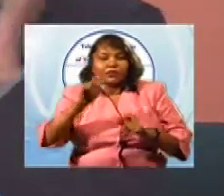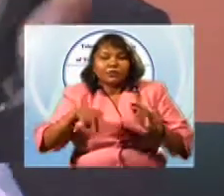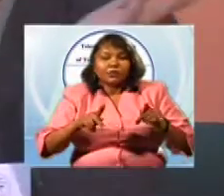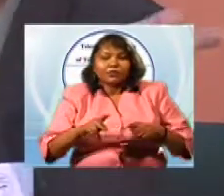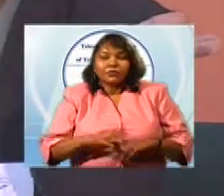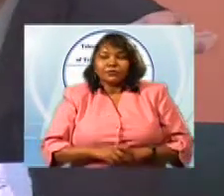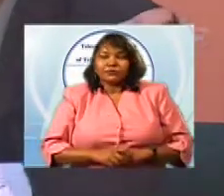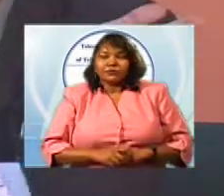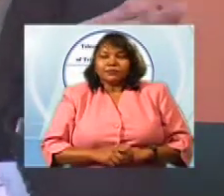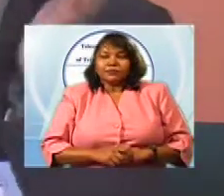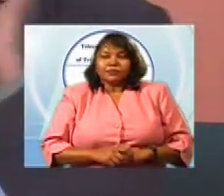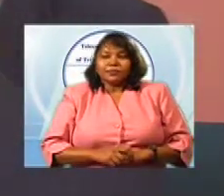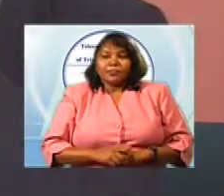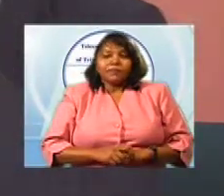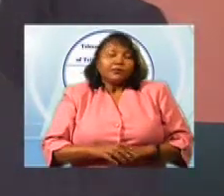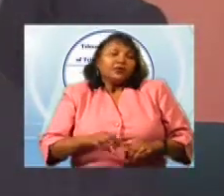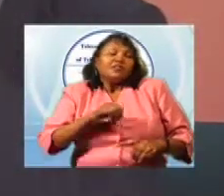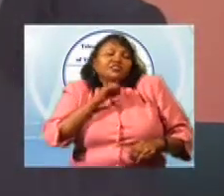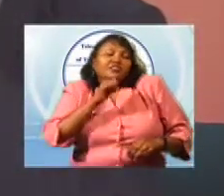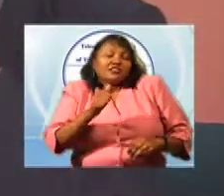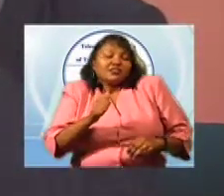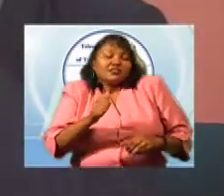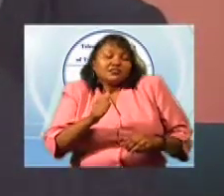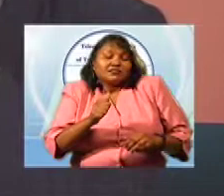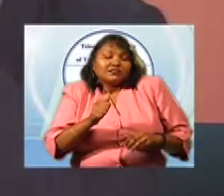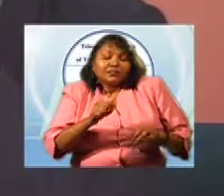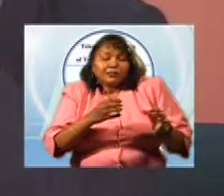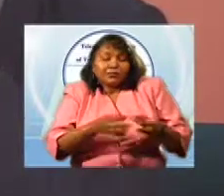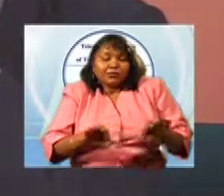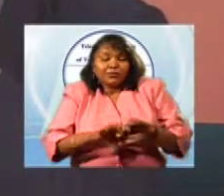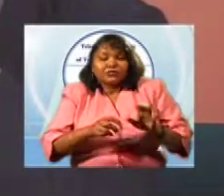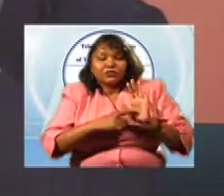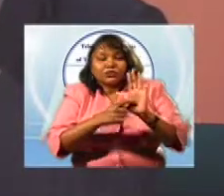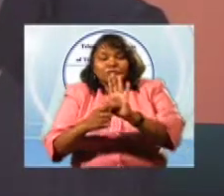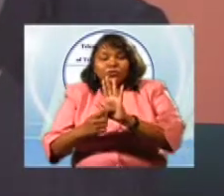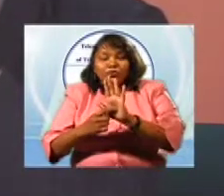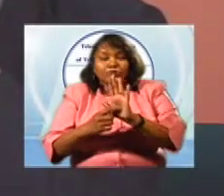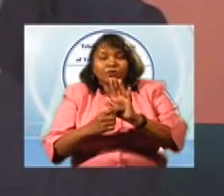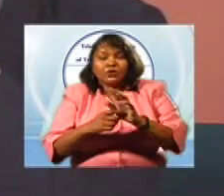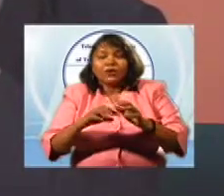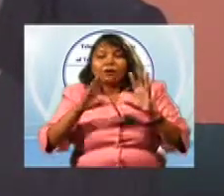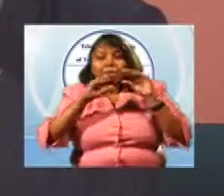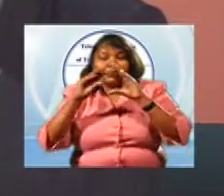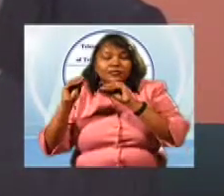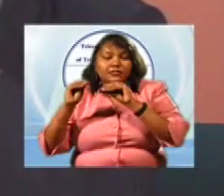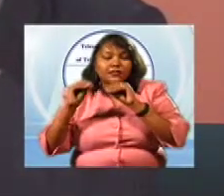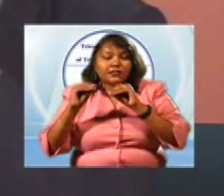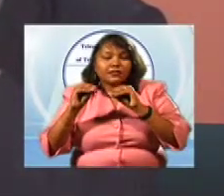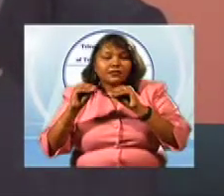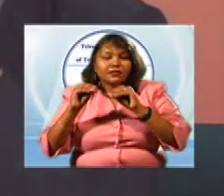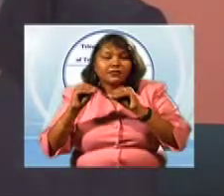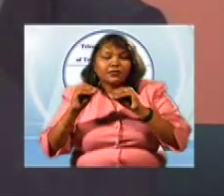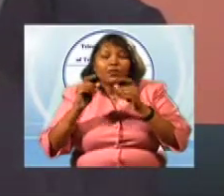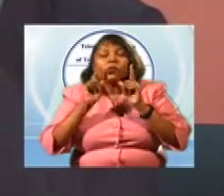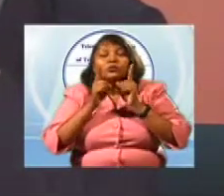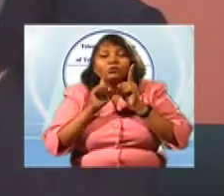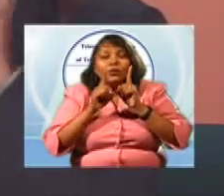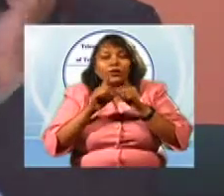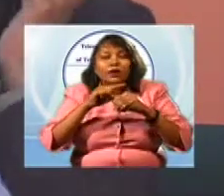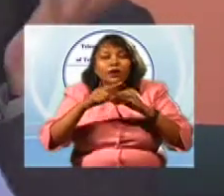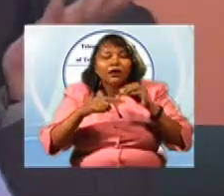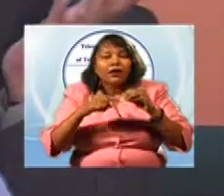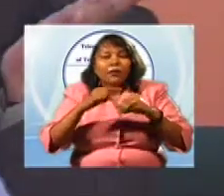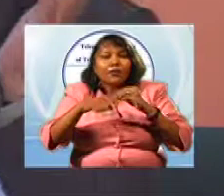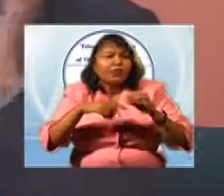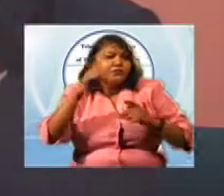benefit, a lecture that is very, very much relevant to their own society and to their consciousness.